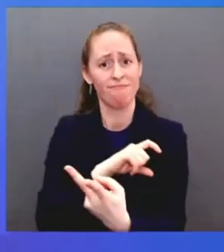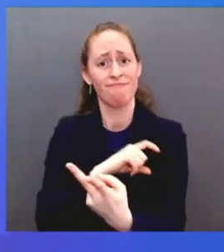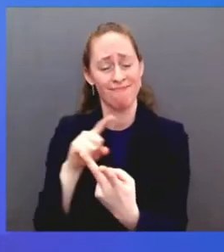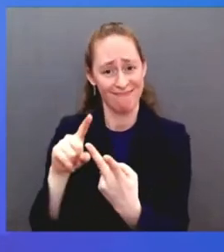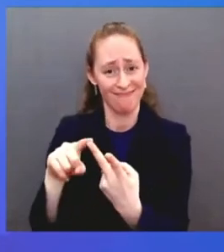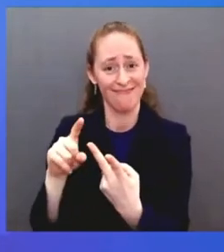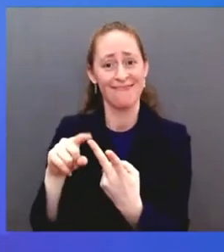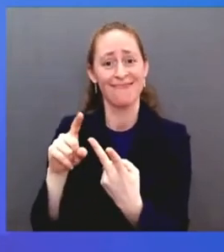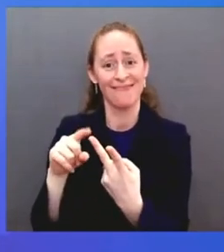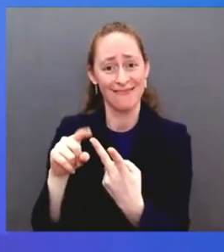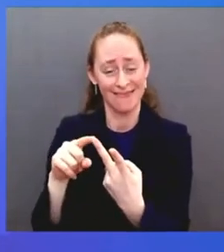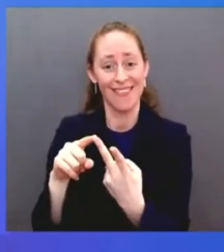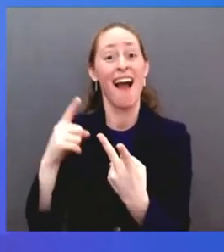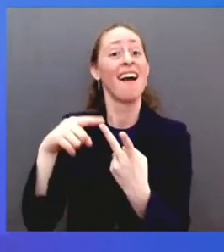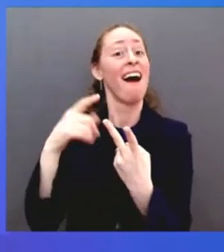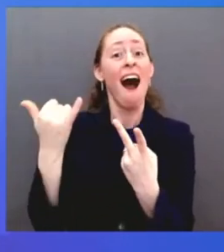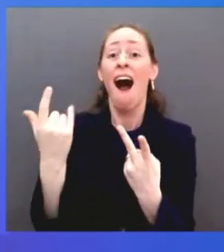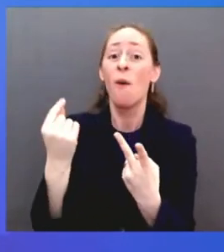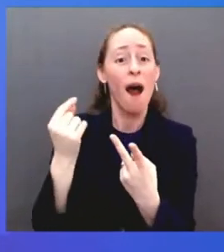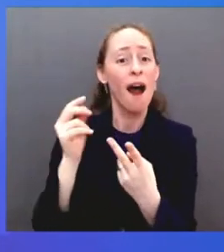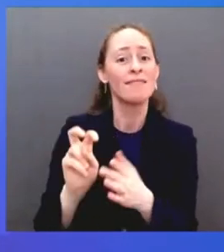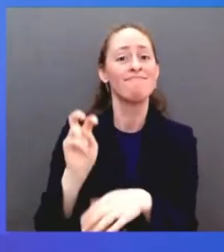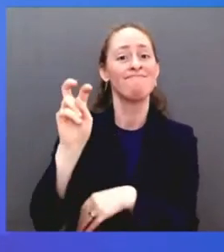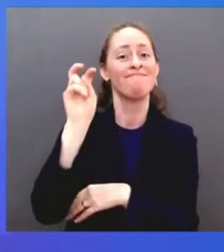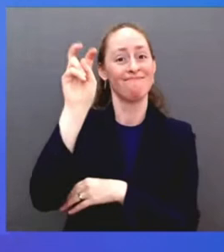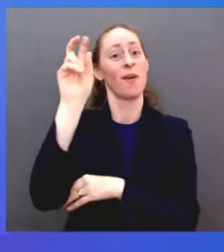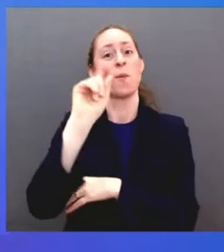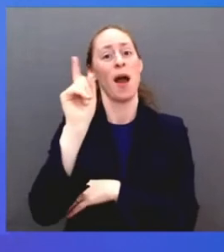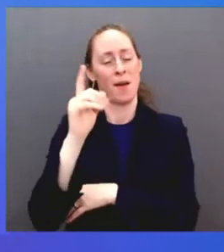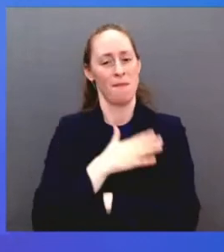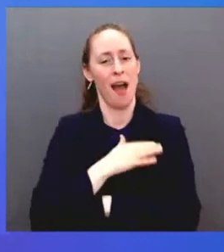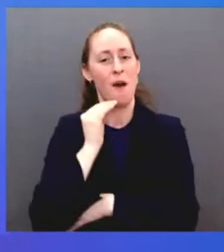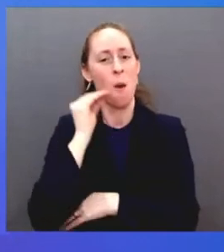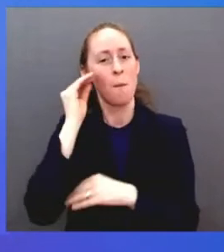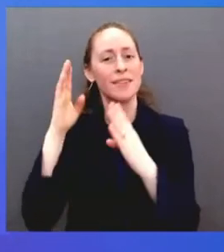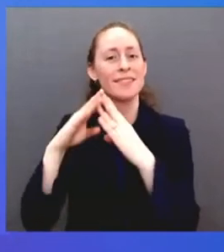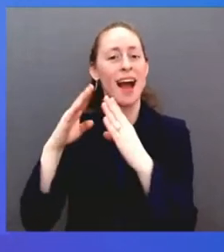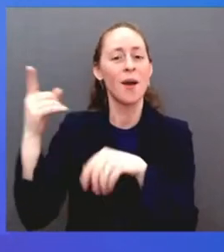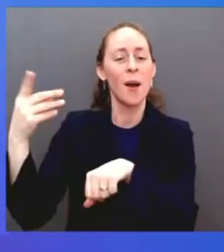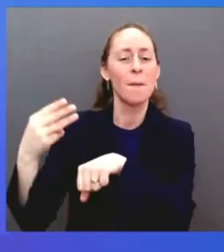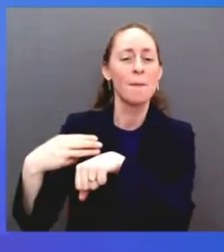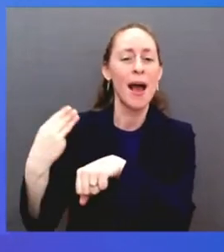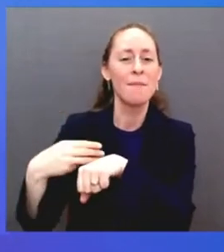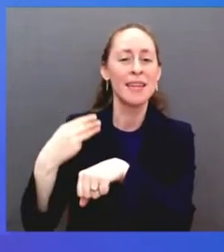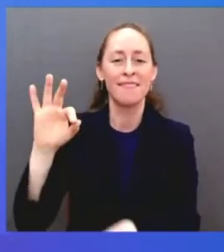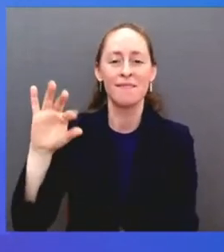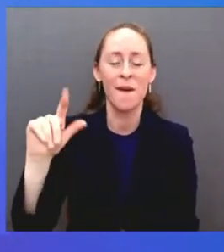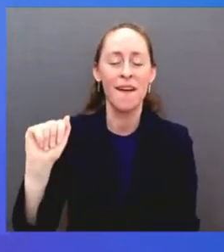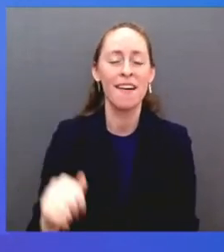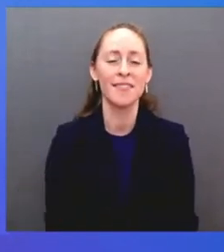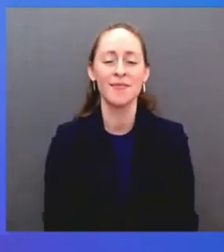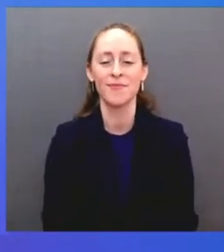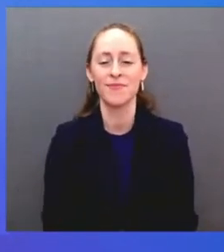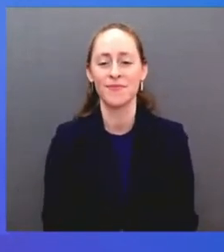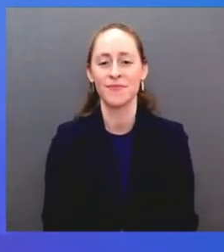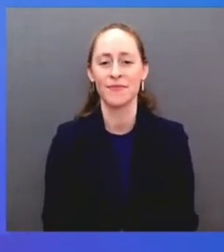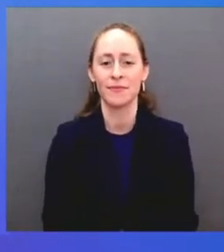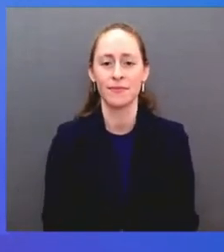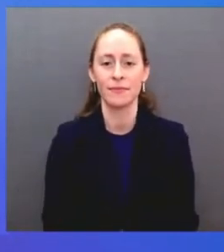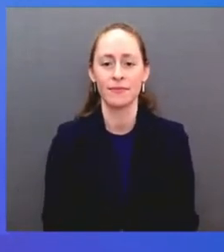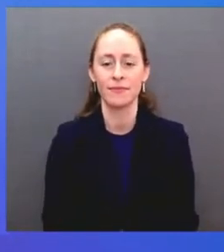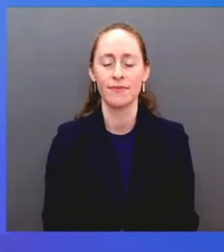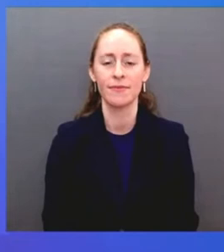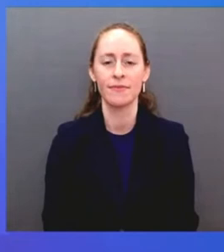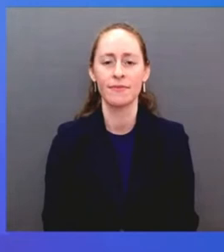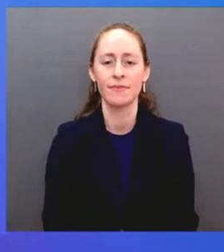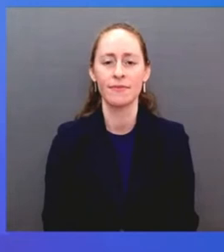of Miami, Florida. I am standing here today by the grace of God as testament to the love and